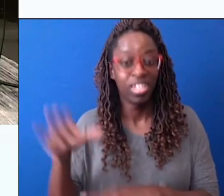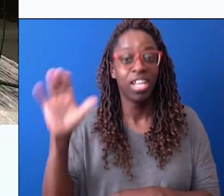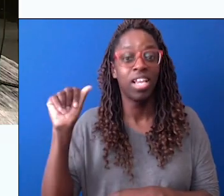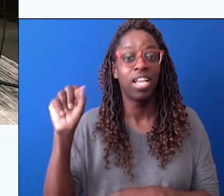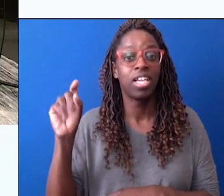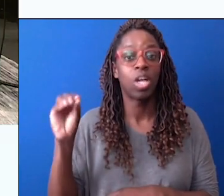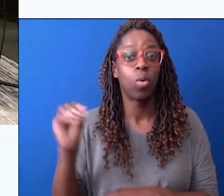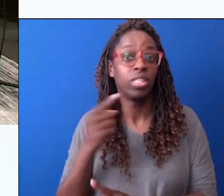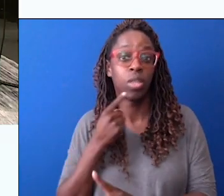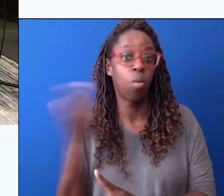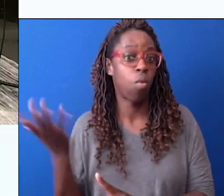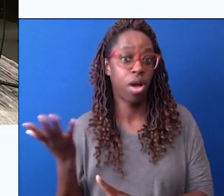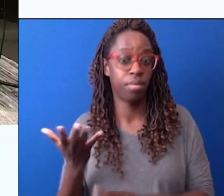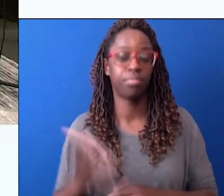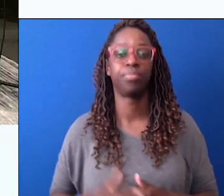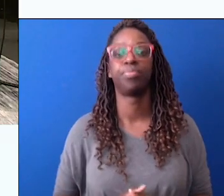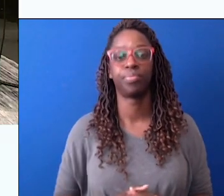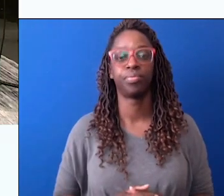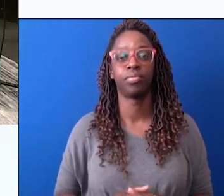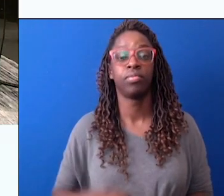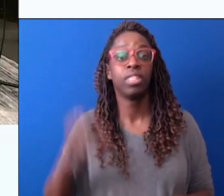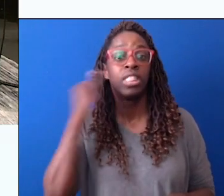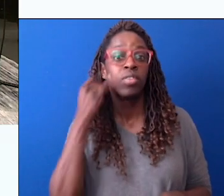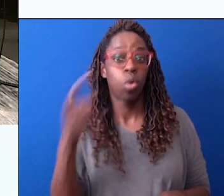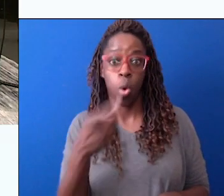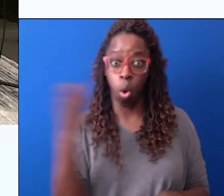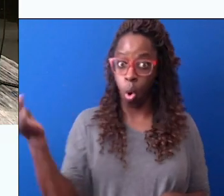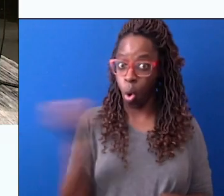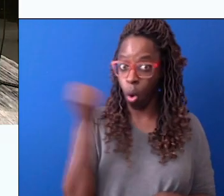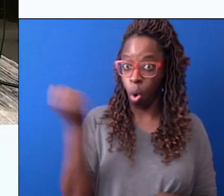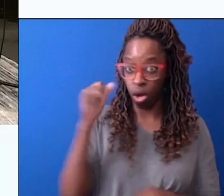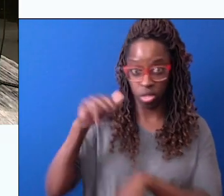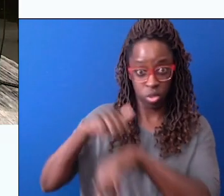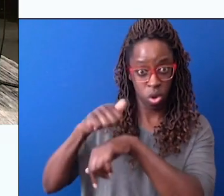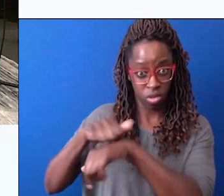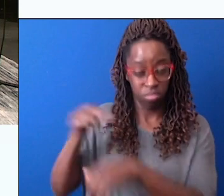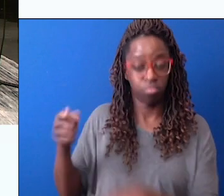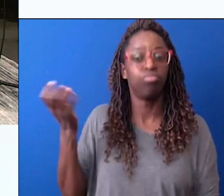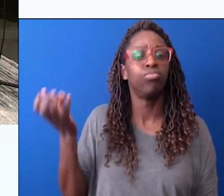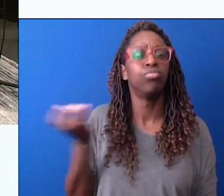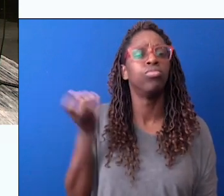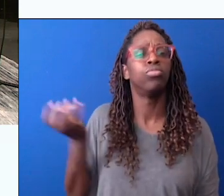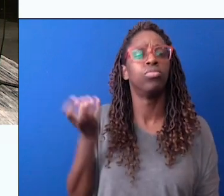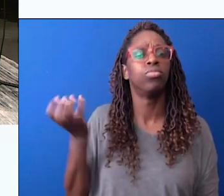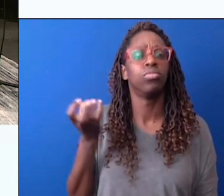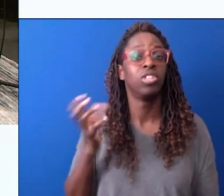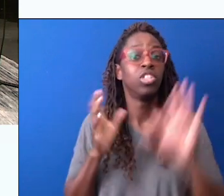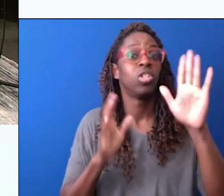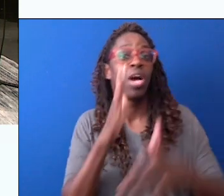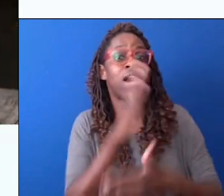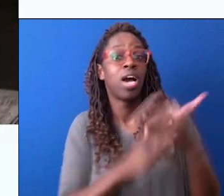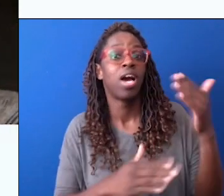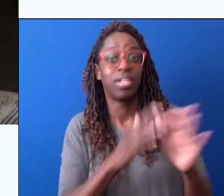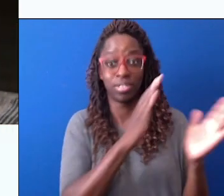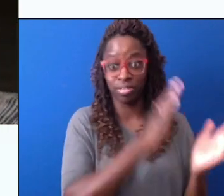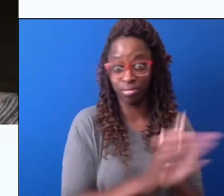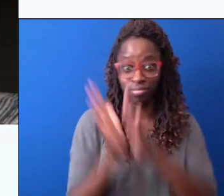right? And this is what he said. He said, If you hold a stone,